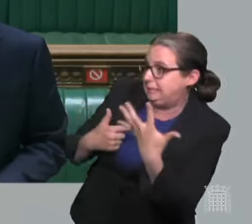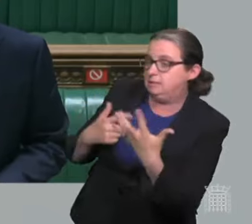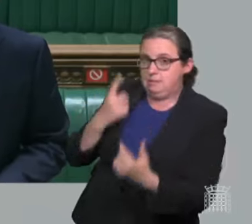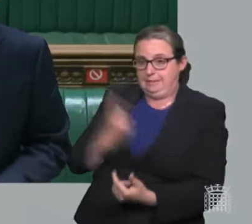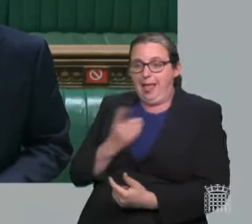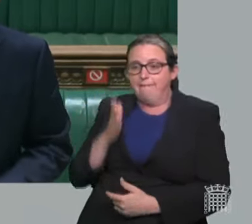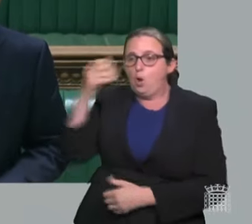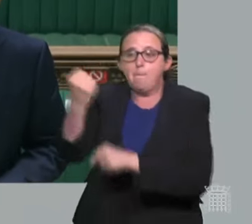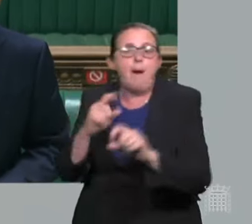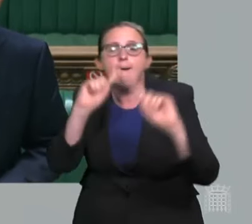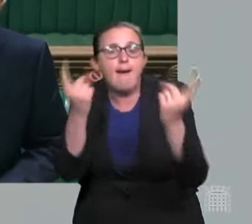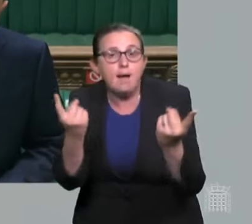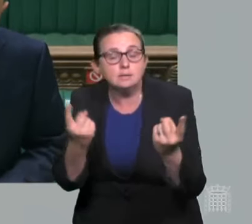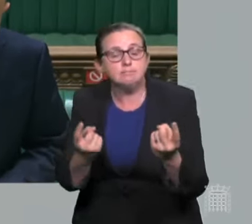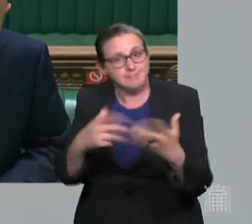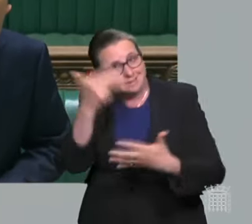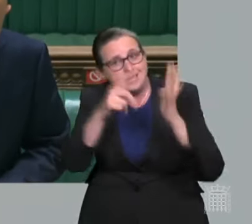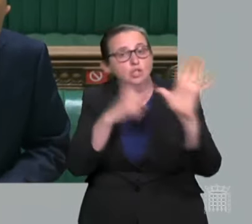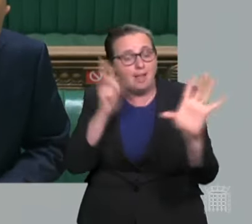be able to open them once again.